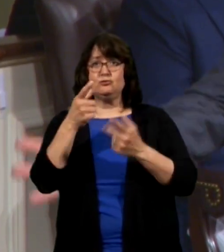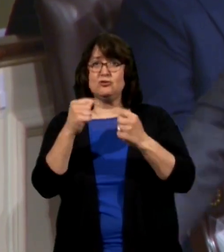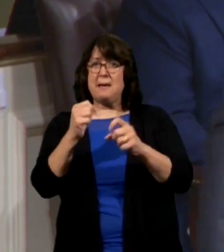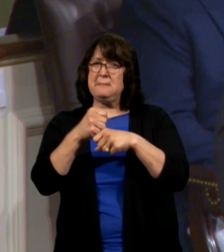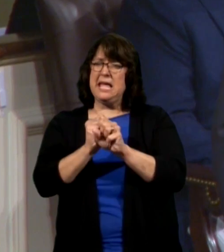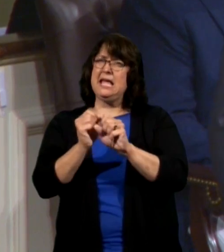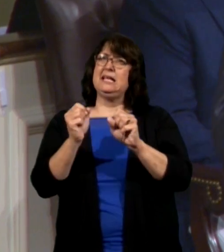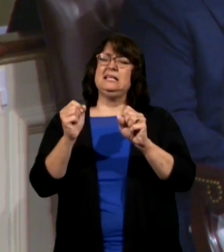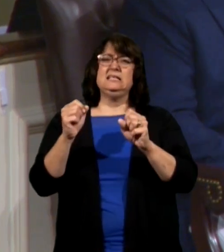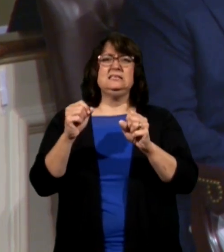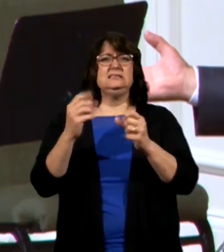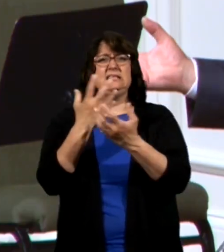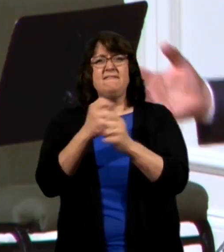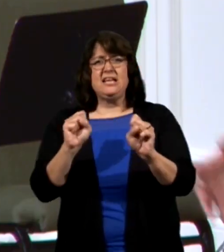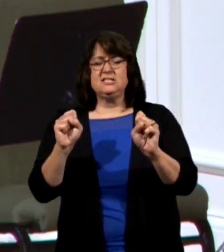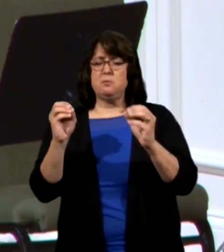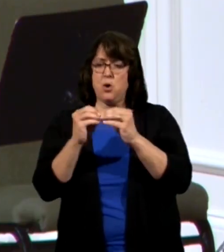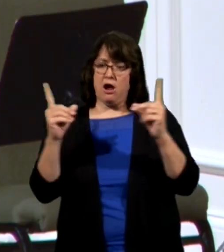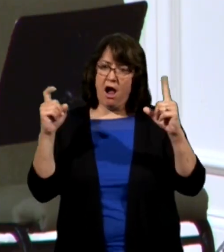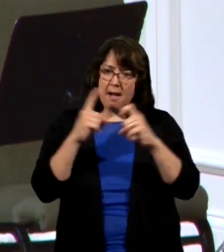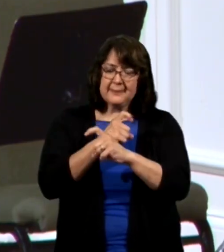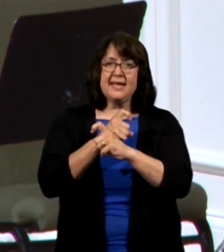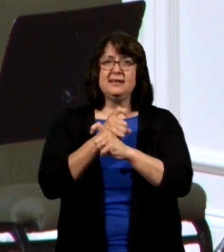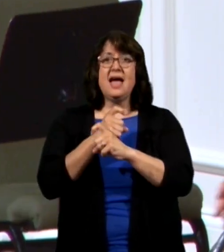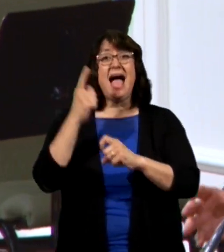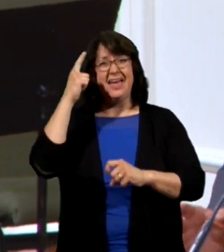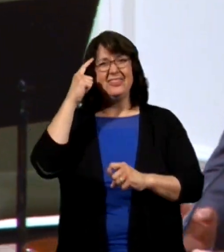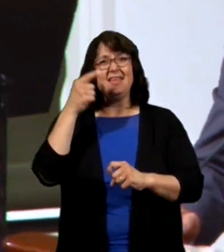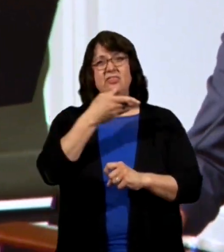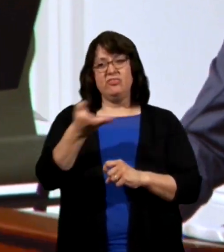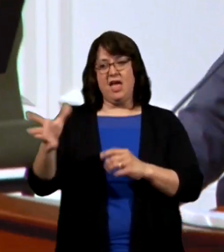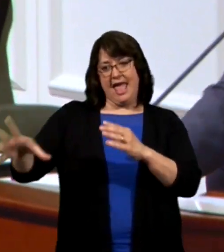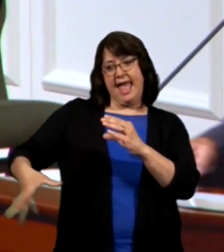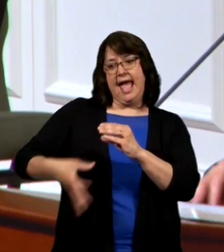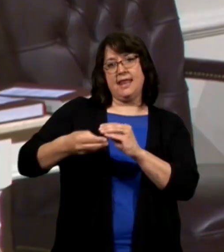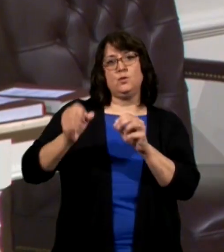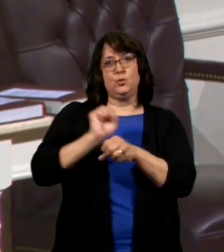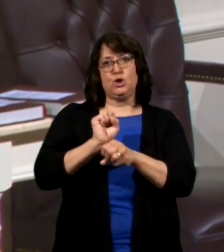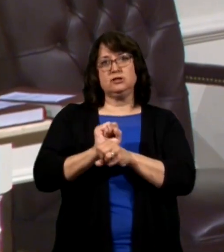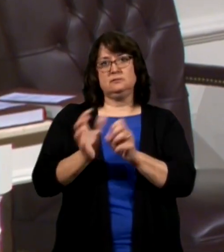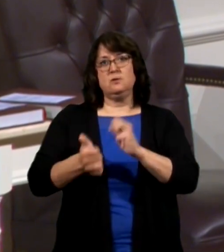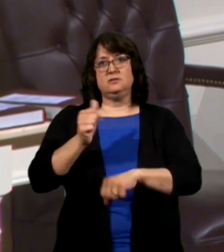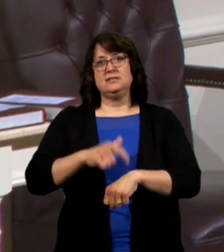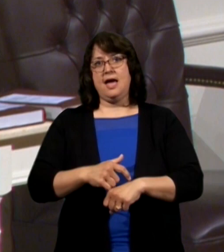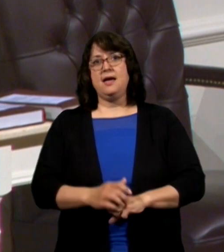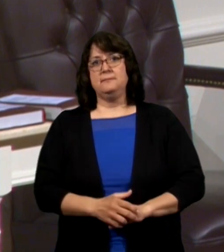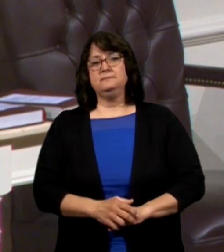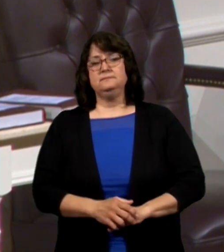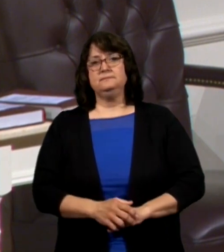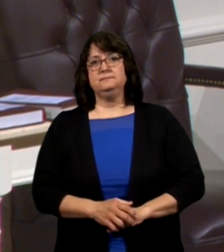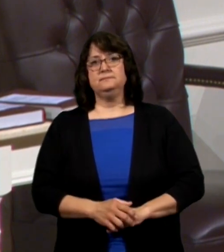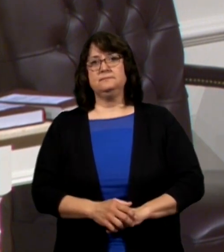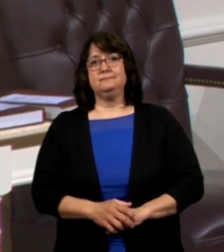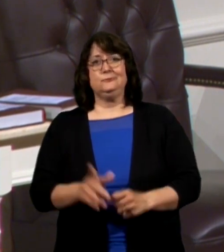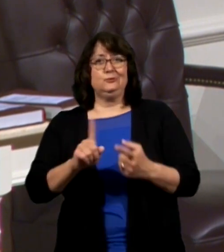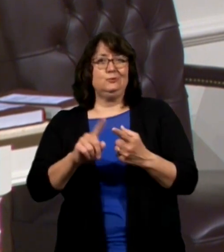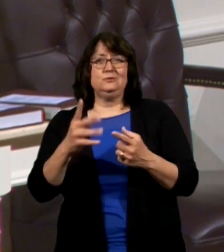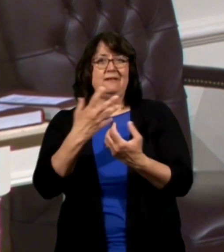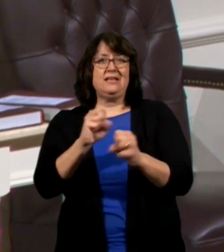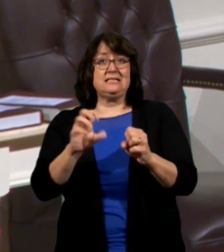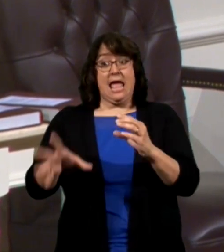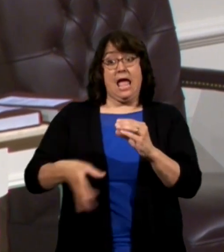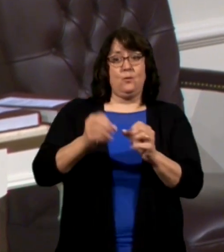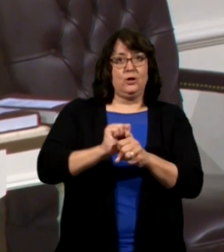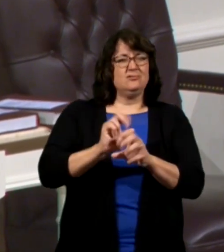to make it more complicated than that I believe they're adding works most of the time to salvation